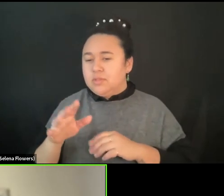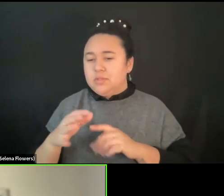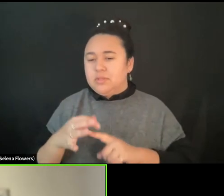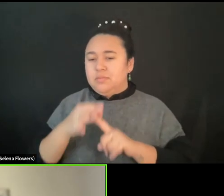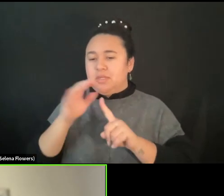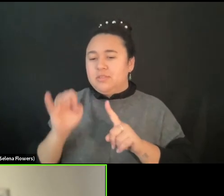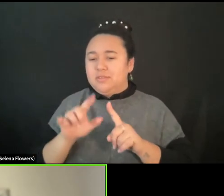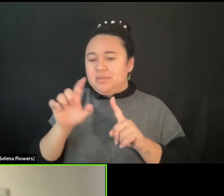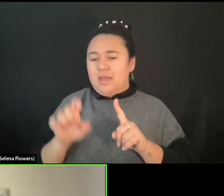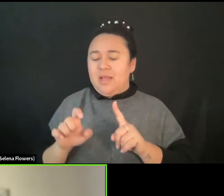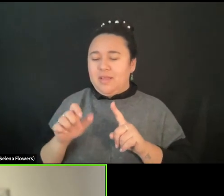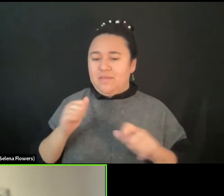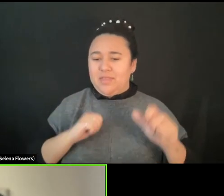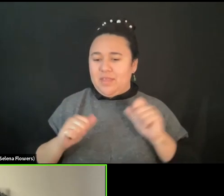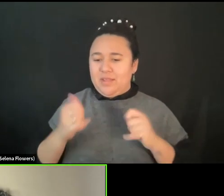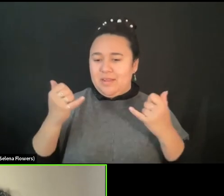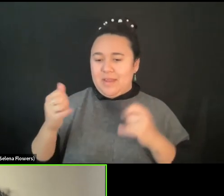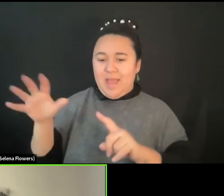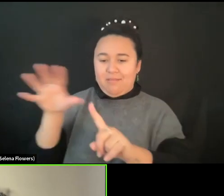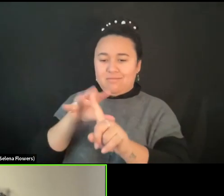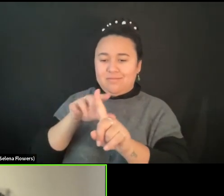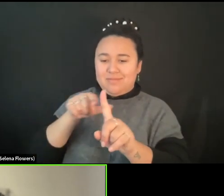it's the time that you are the main wheel.